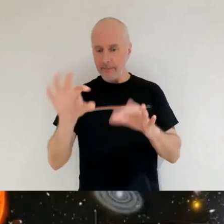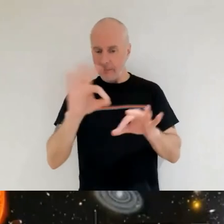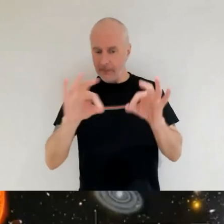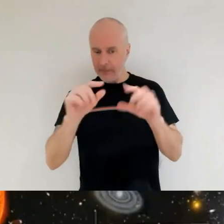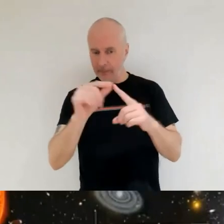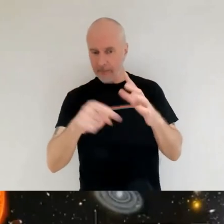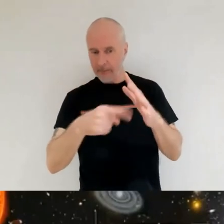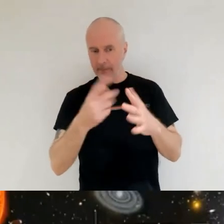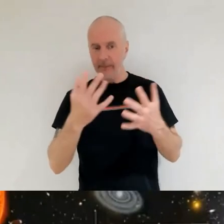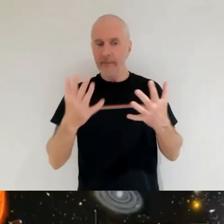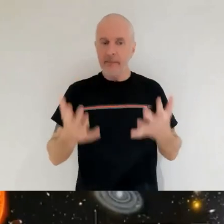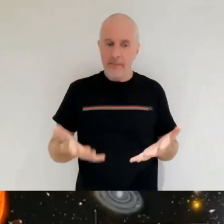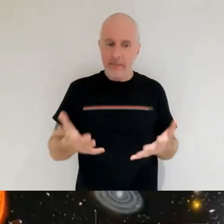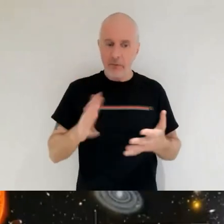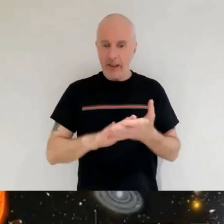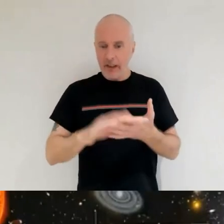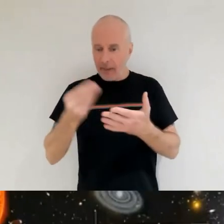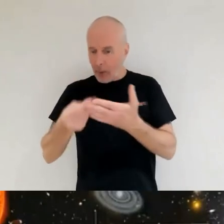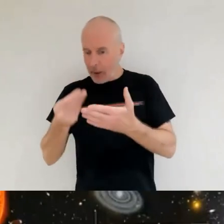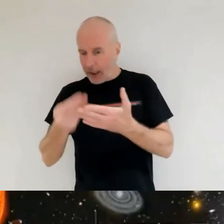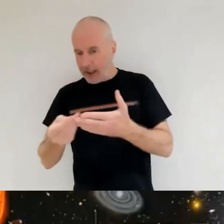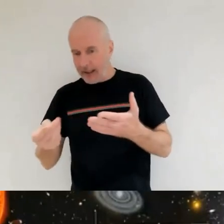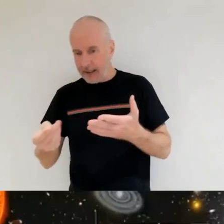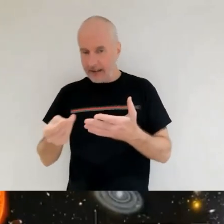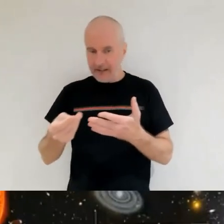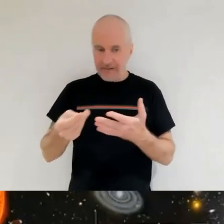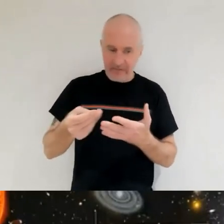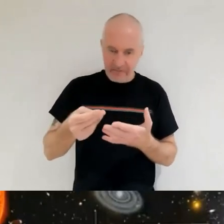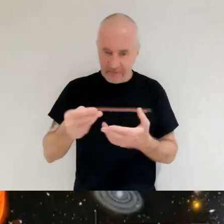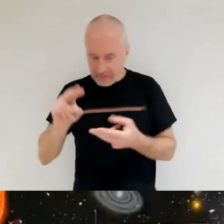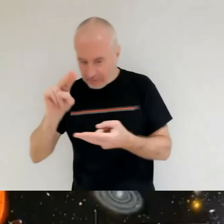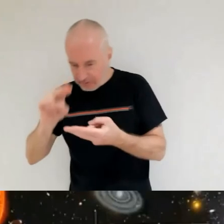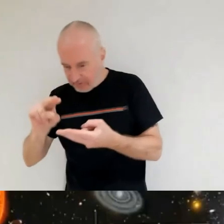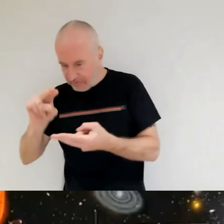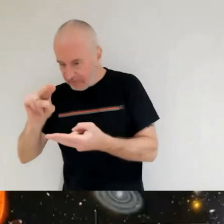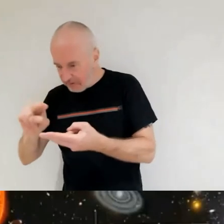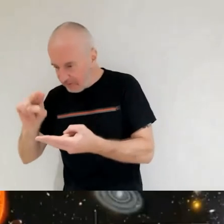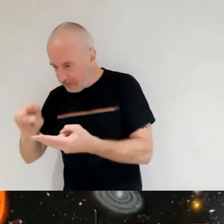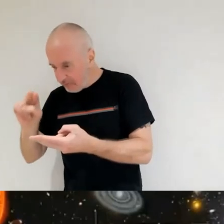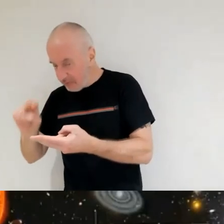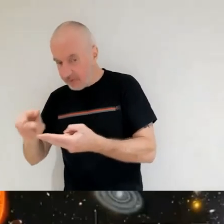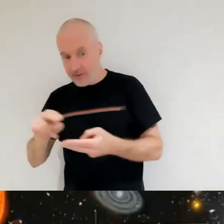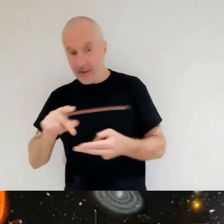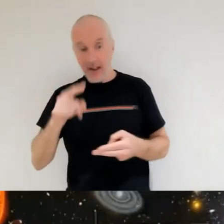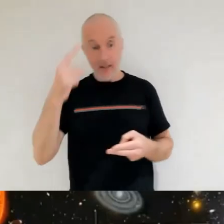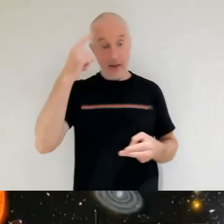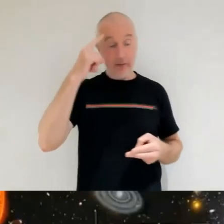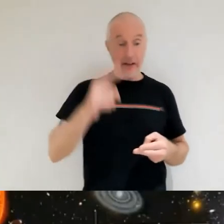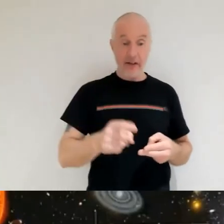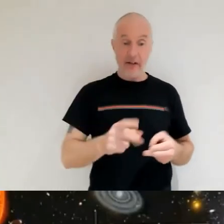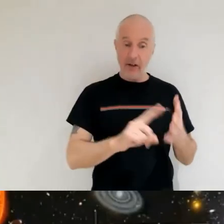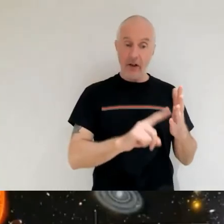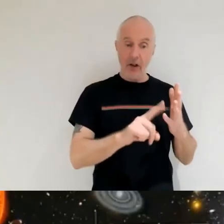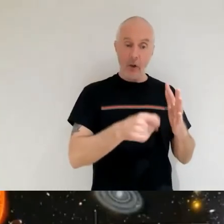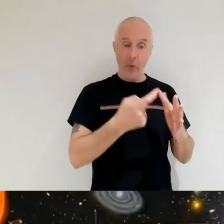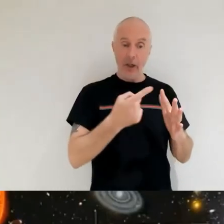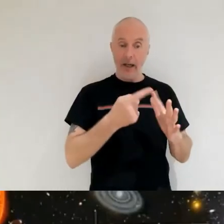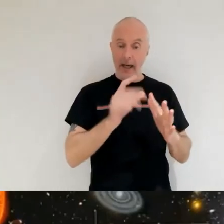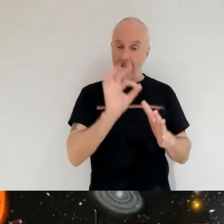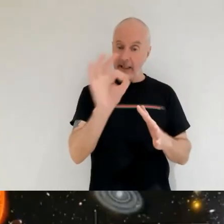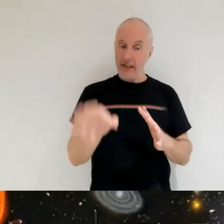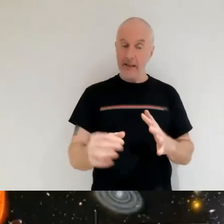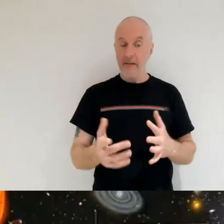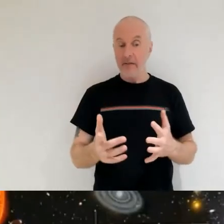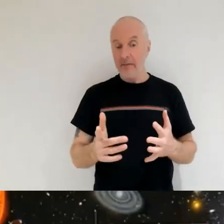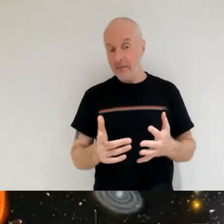with you know finances being stretched and there have been lots of other tugs on time and i think it's a great question from luke which is uh to what